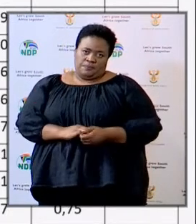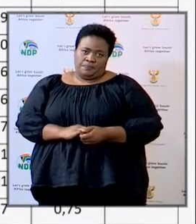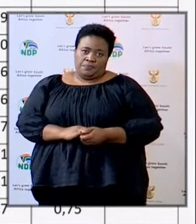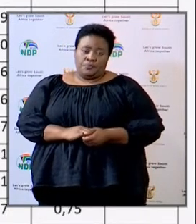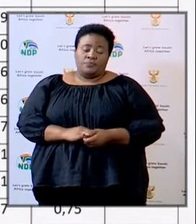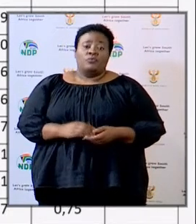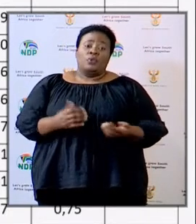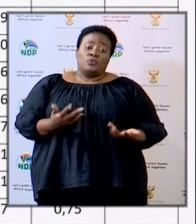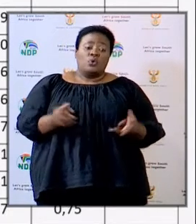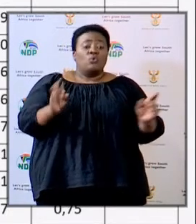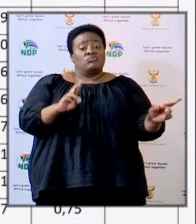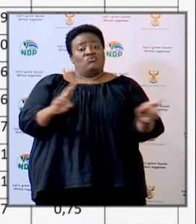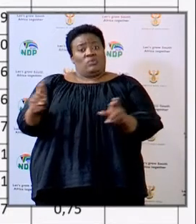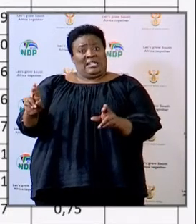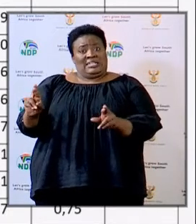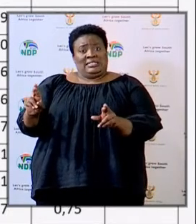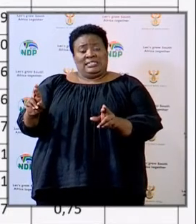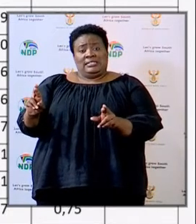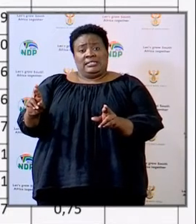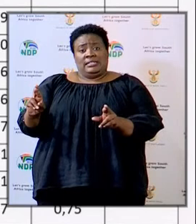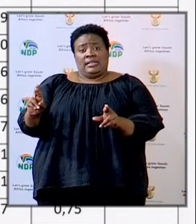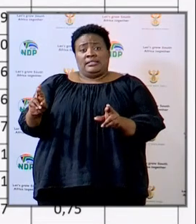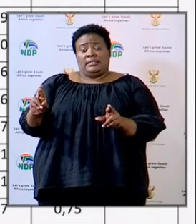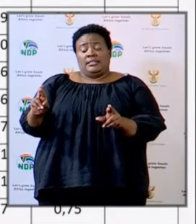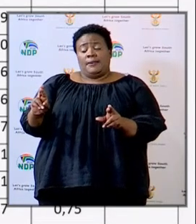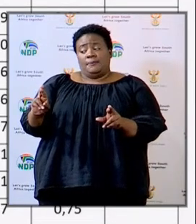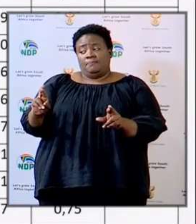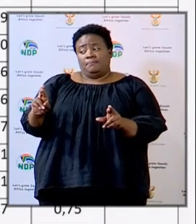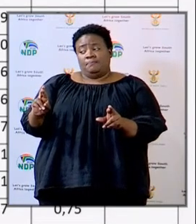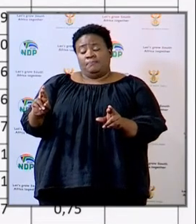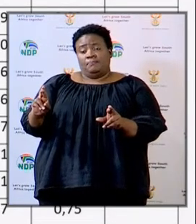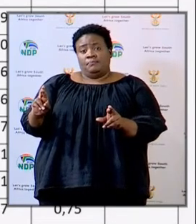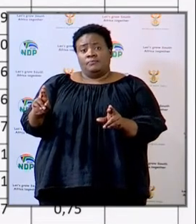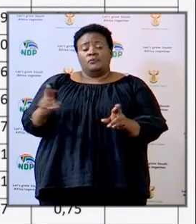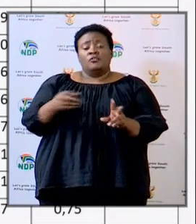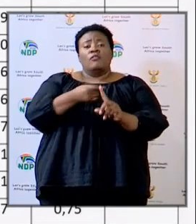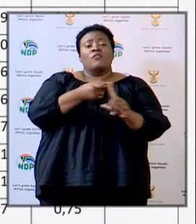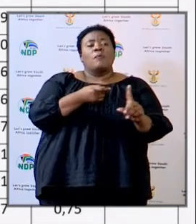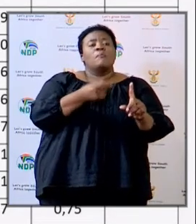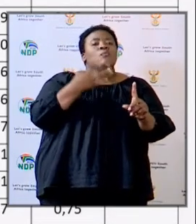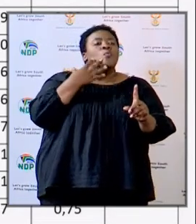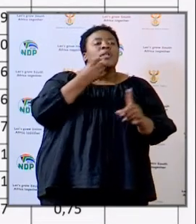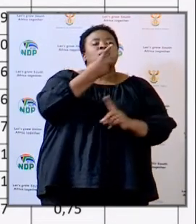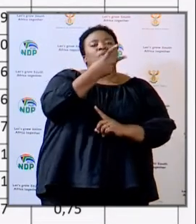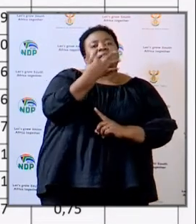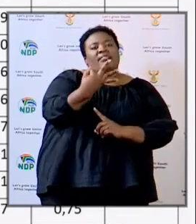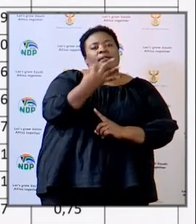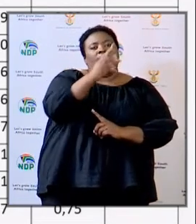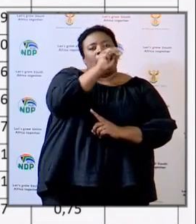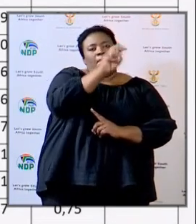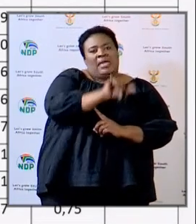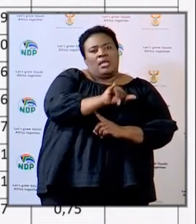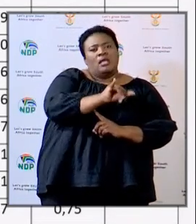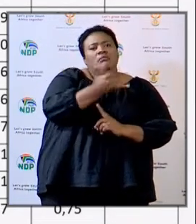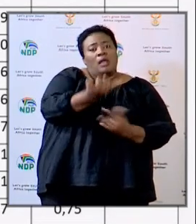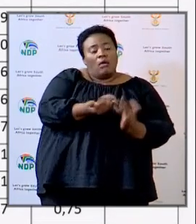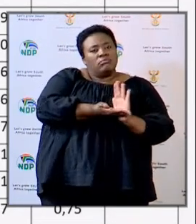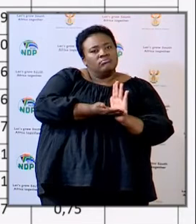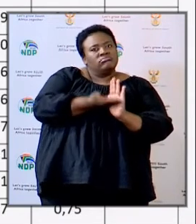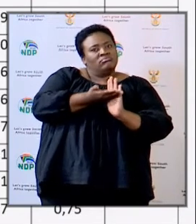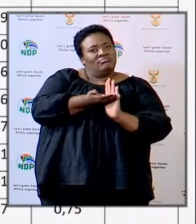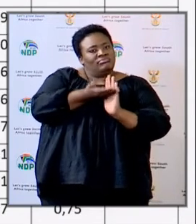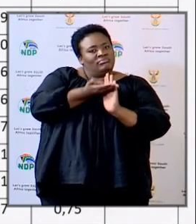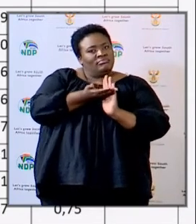The readiness index right from the 23rd of May has been increasing,